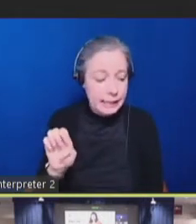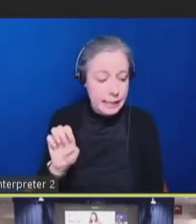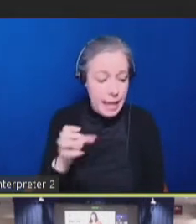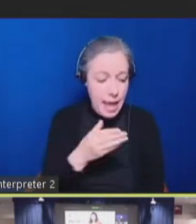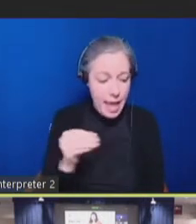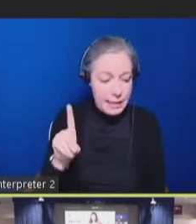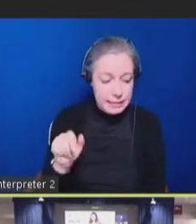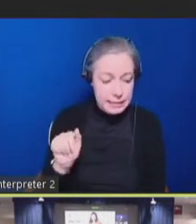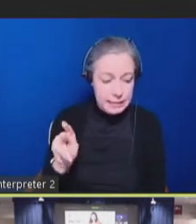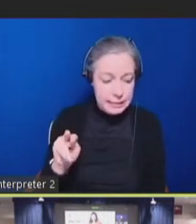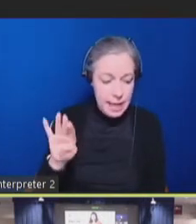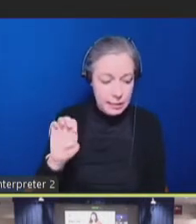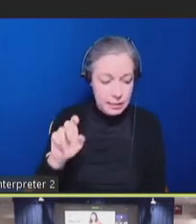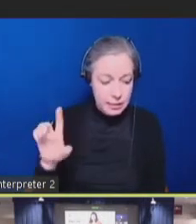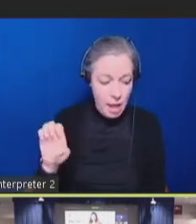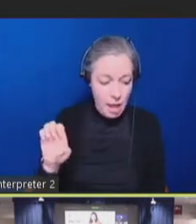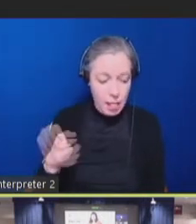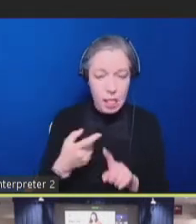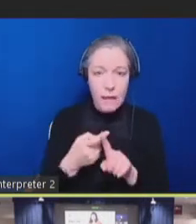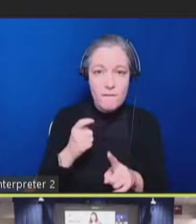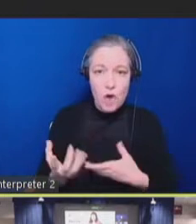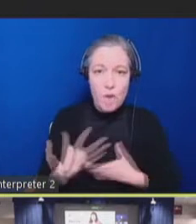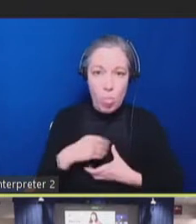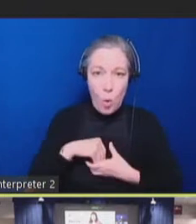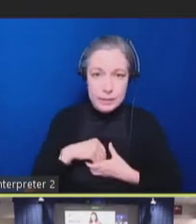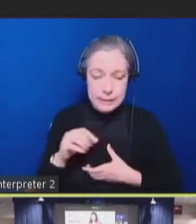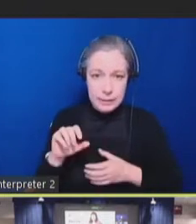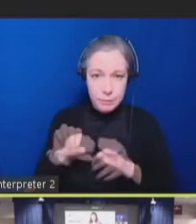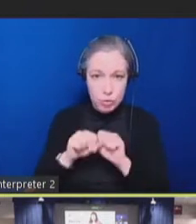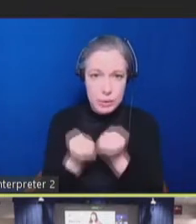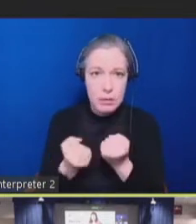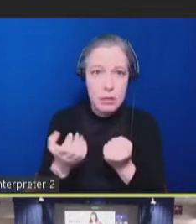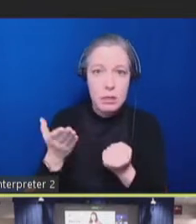I see you on the screen. And your slides are up. You have the floor.